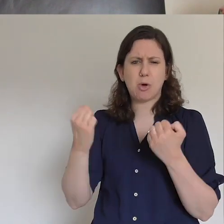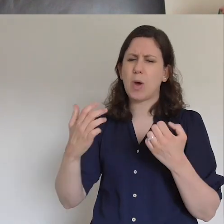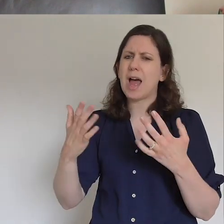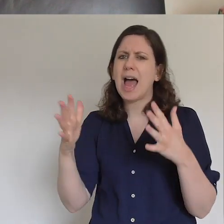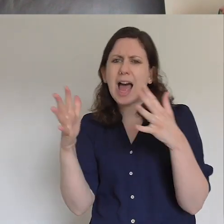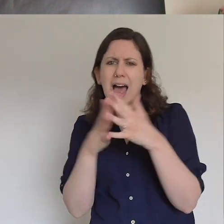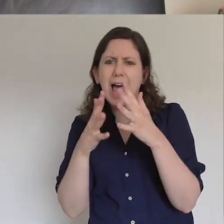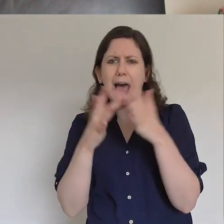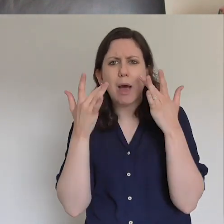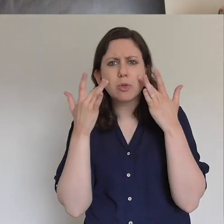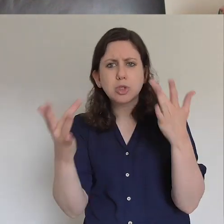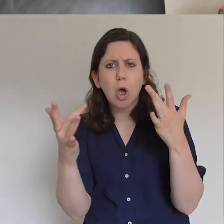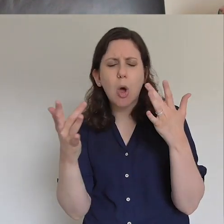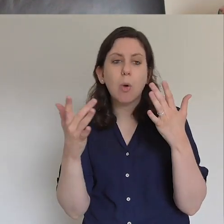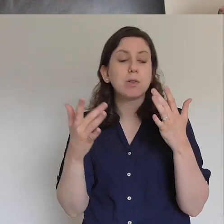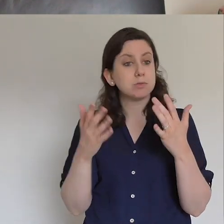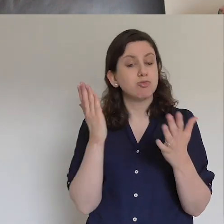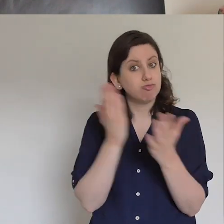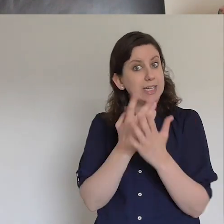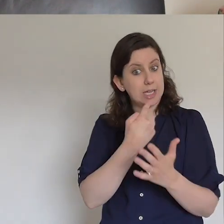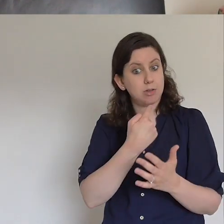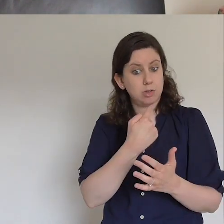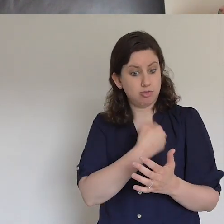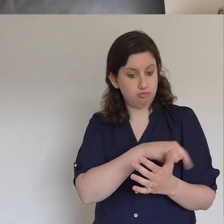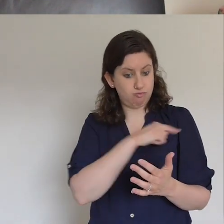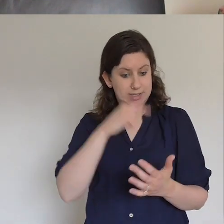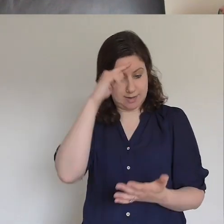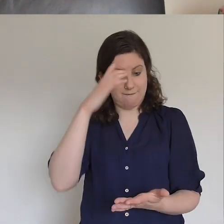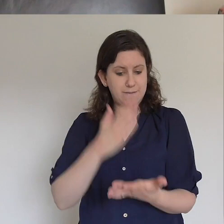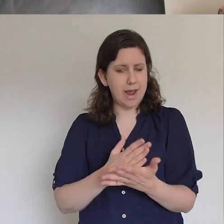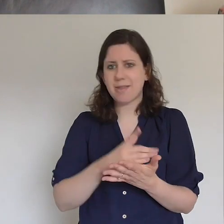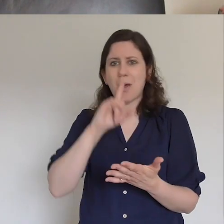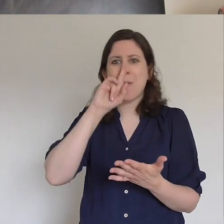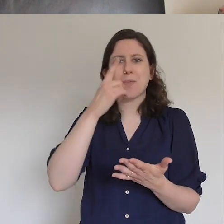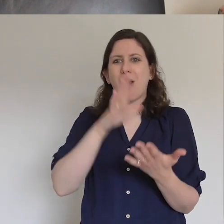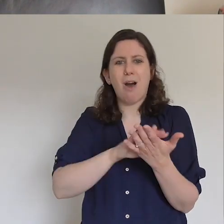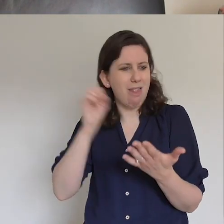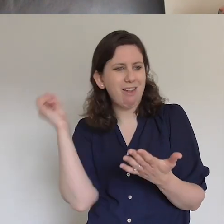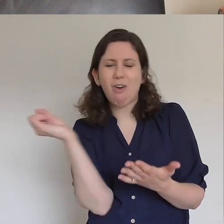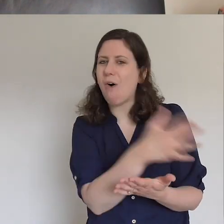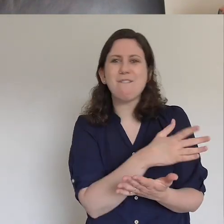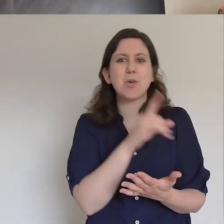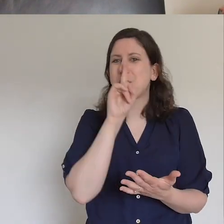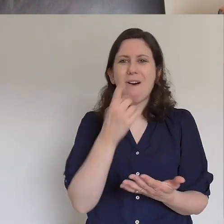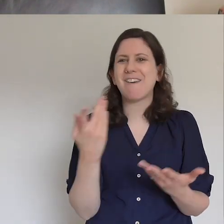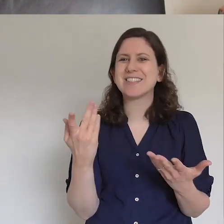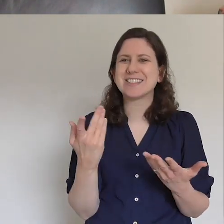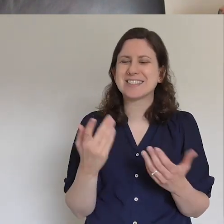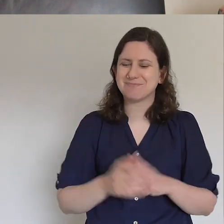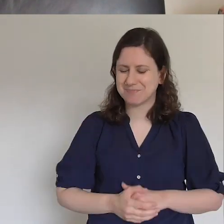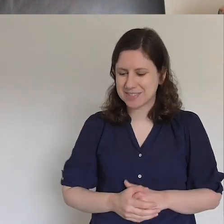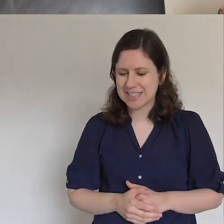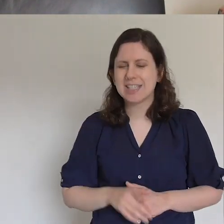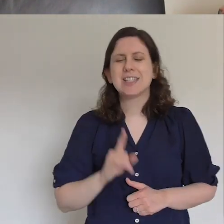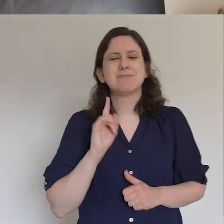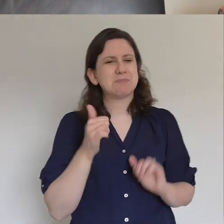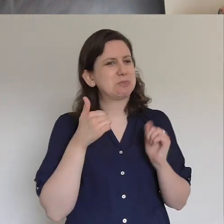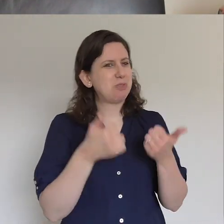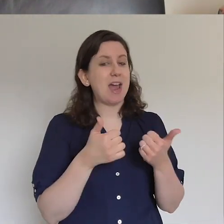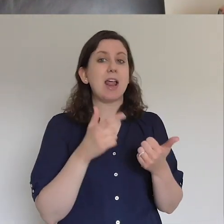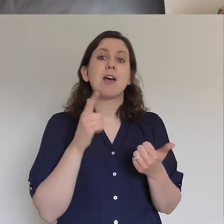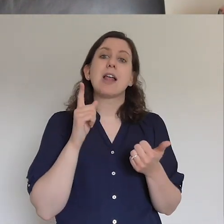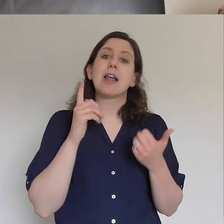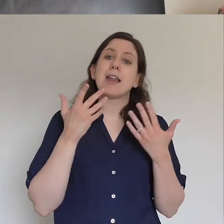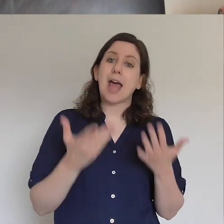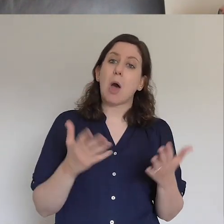will not be stamped out what a great challenge what a great challenge let's pray together shall we then we'll take a